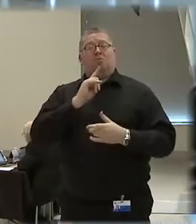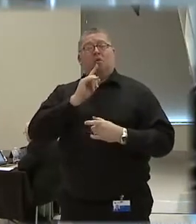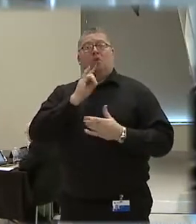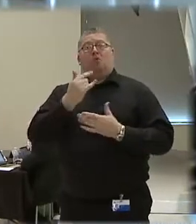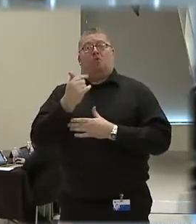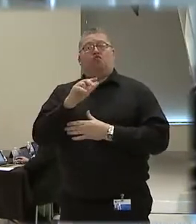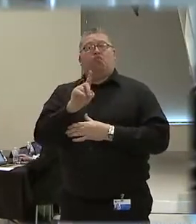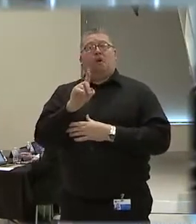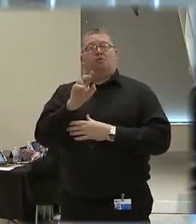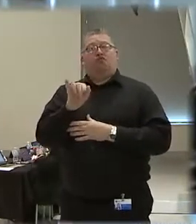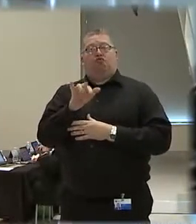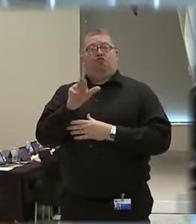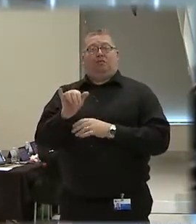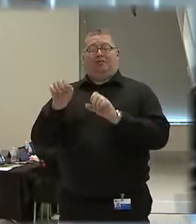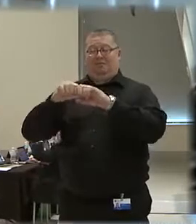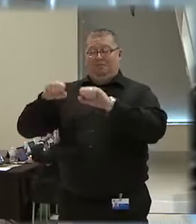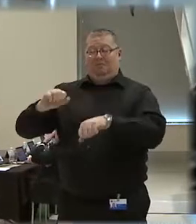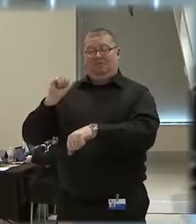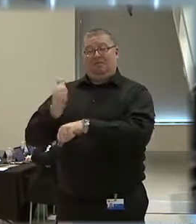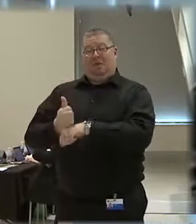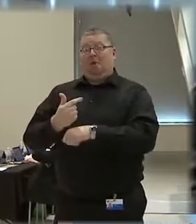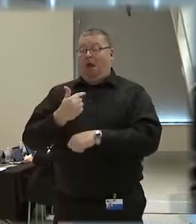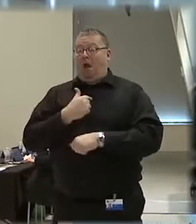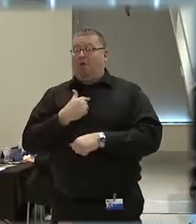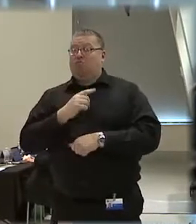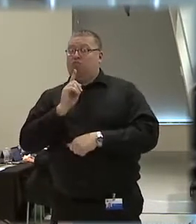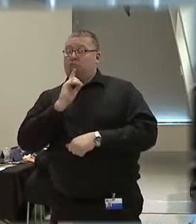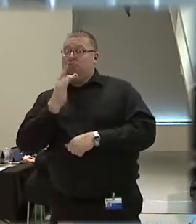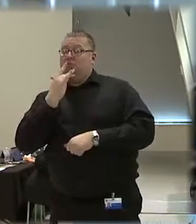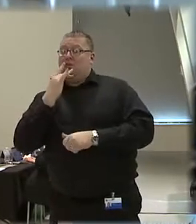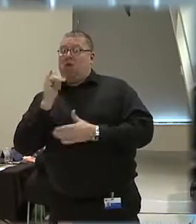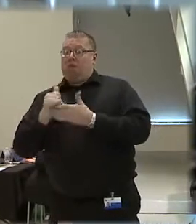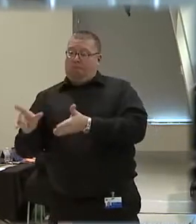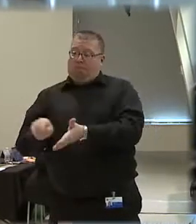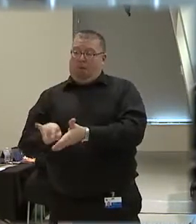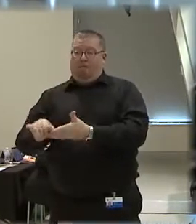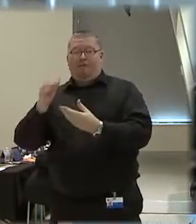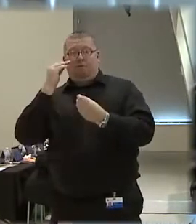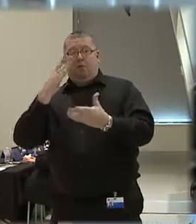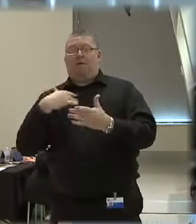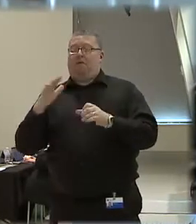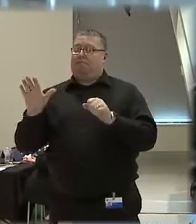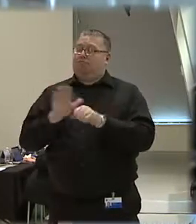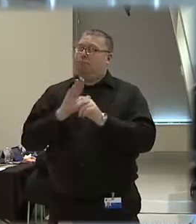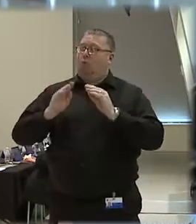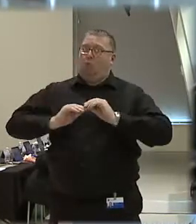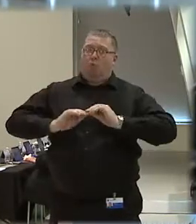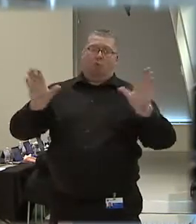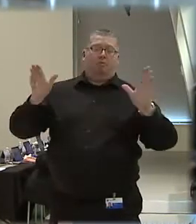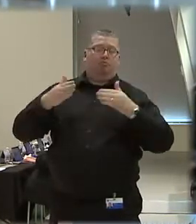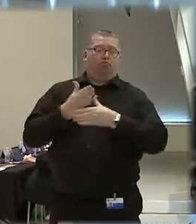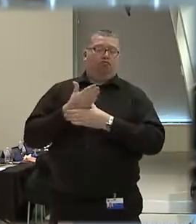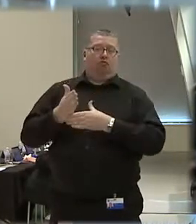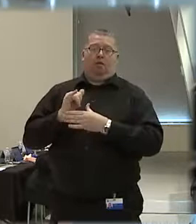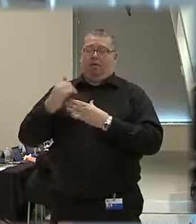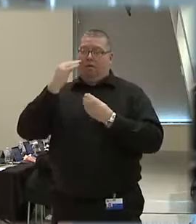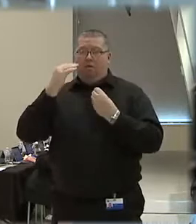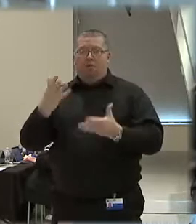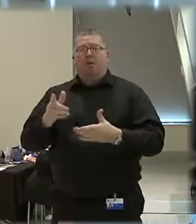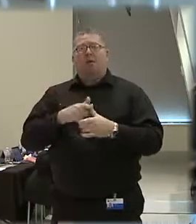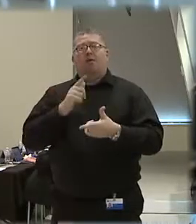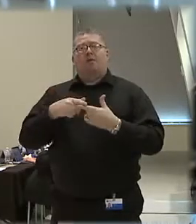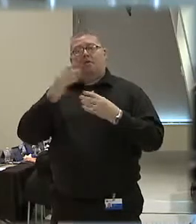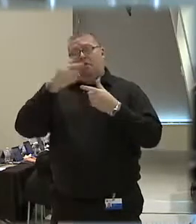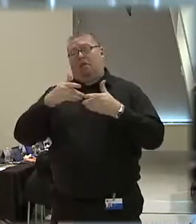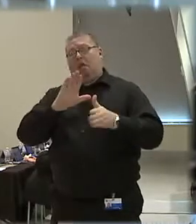grand jury system, and I am a huge fan of publishing that information so there is transparency about it, and then it lets